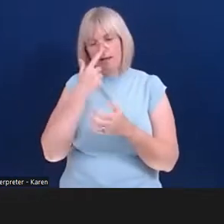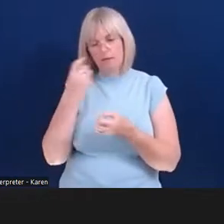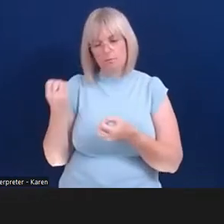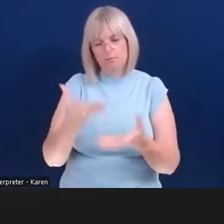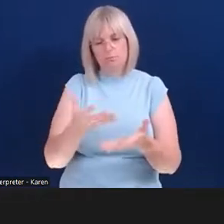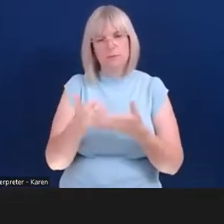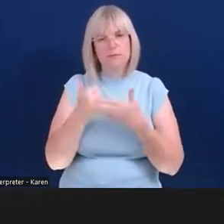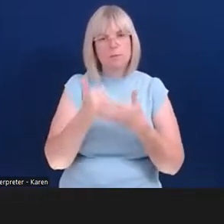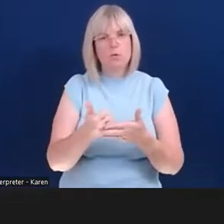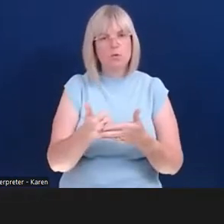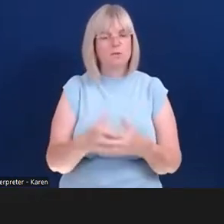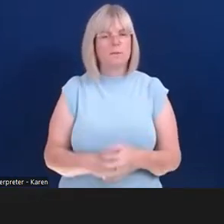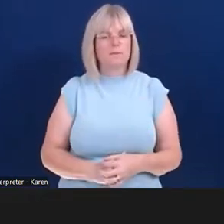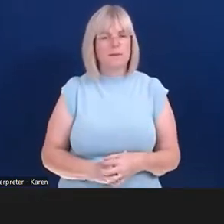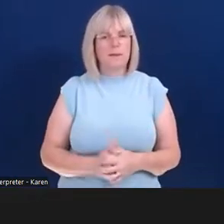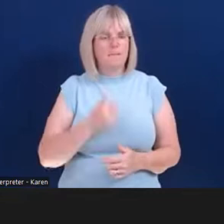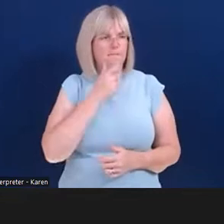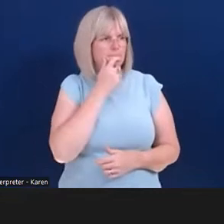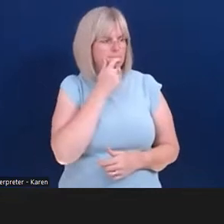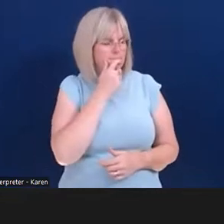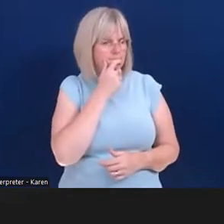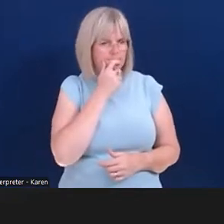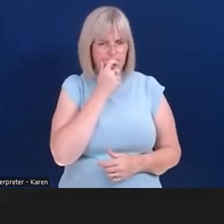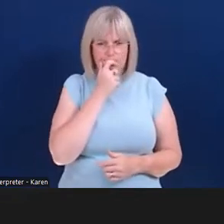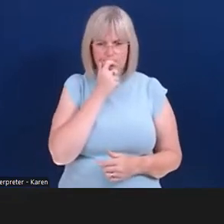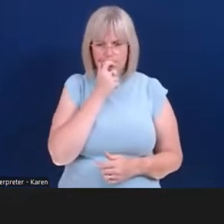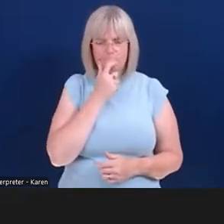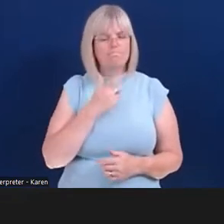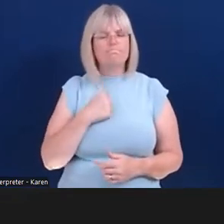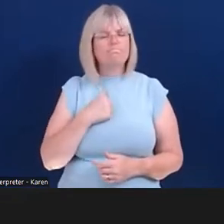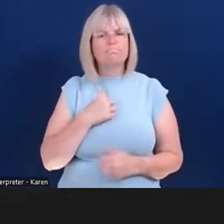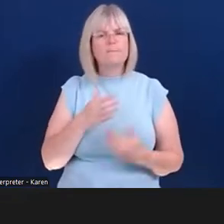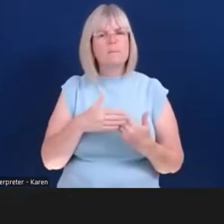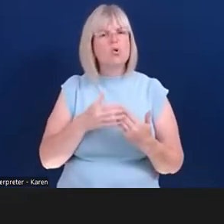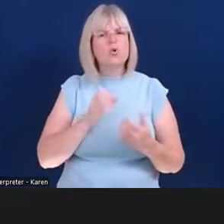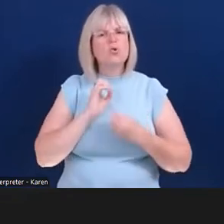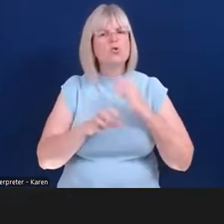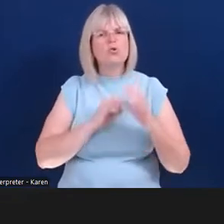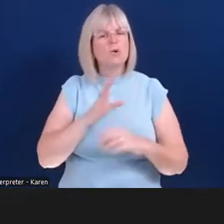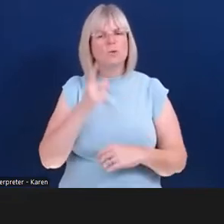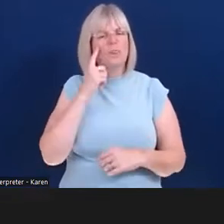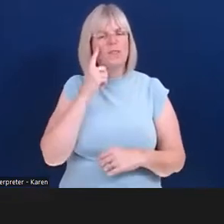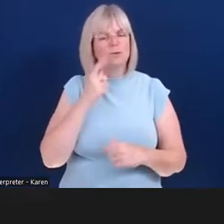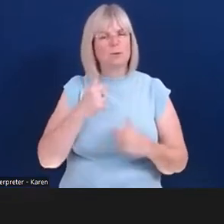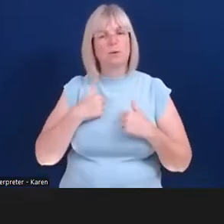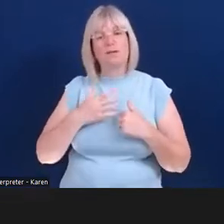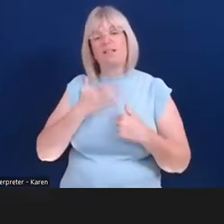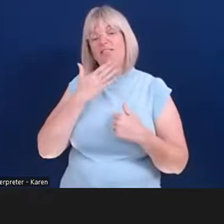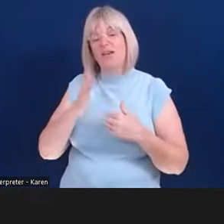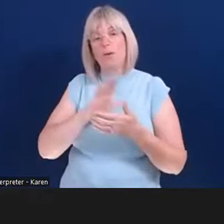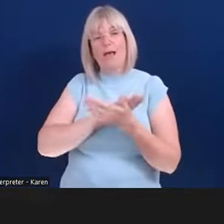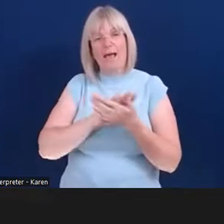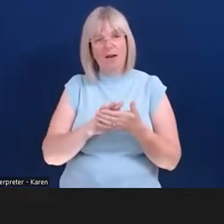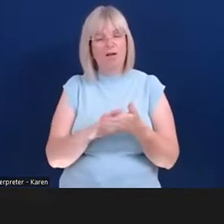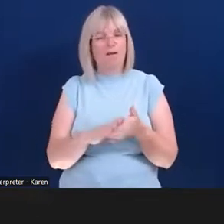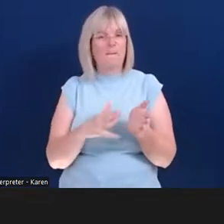I'm not sure what else I can probably tell you about bits and pieces that going on. if I do, I would like to thank Hannah, Maeve and Ellie